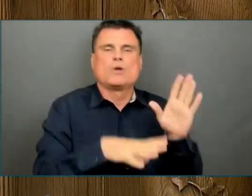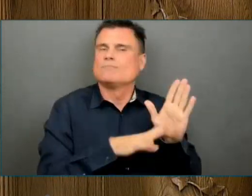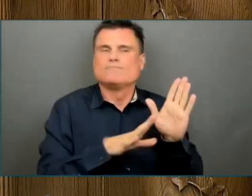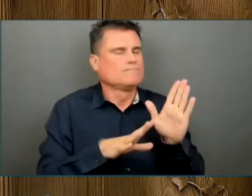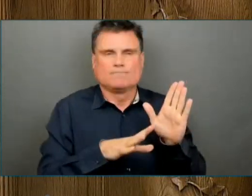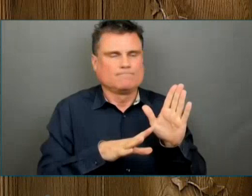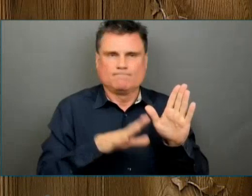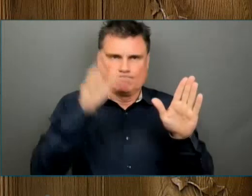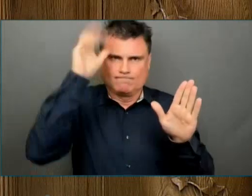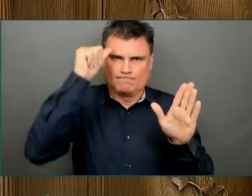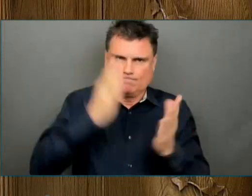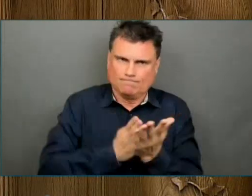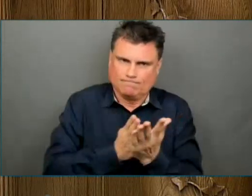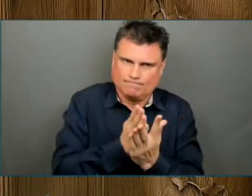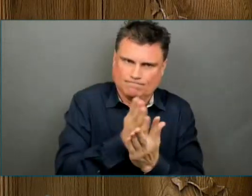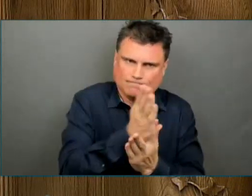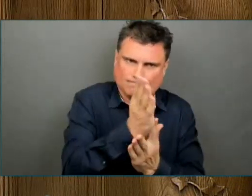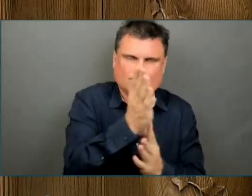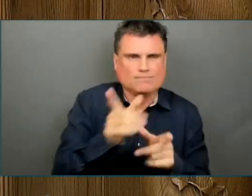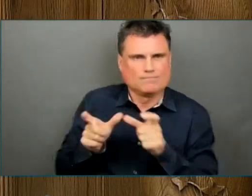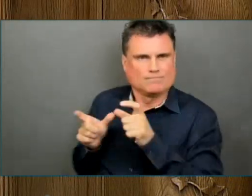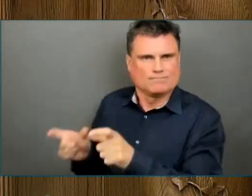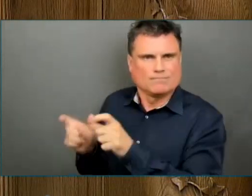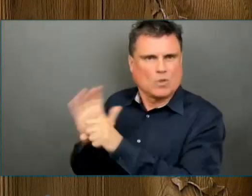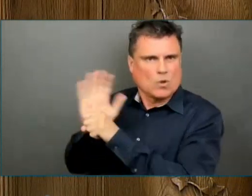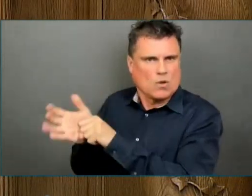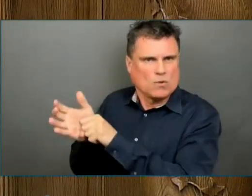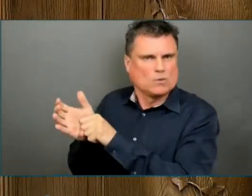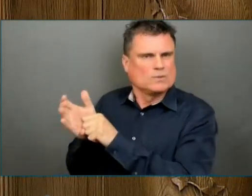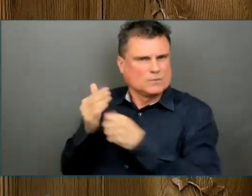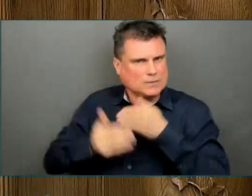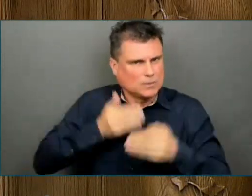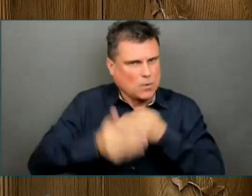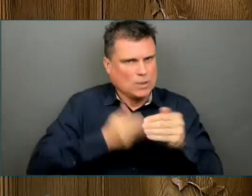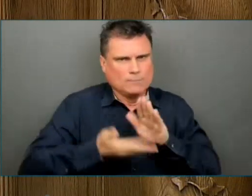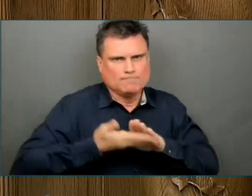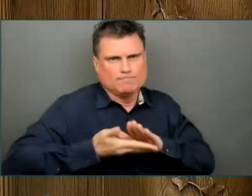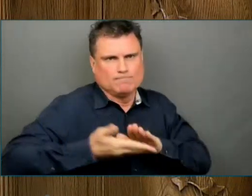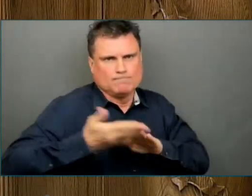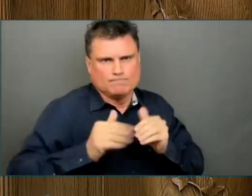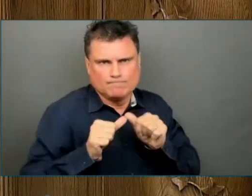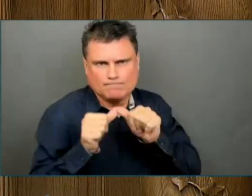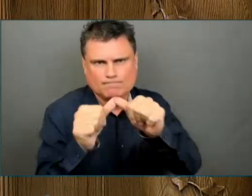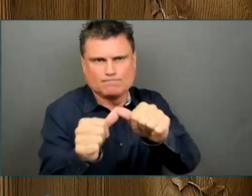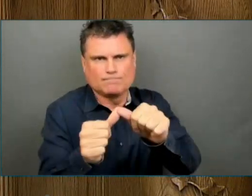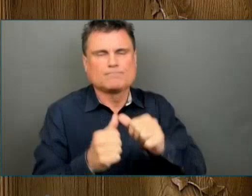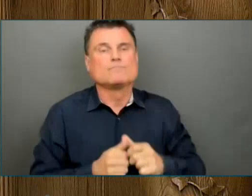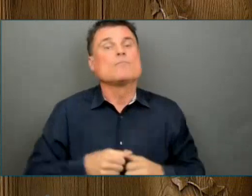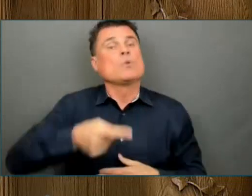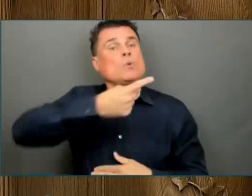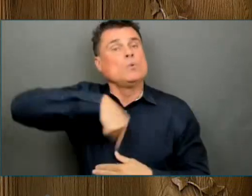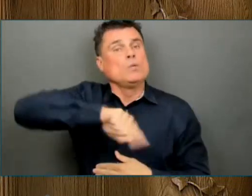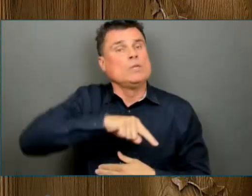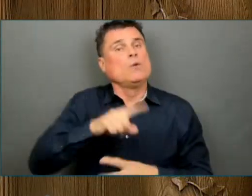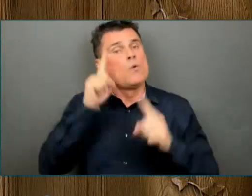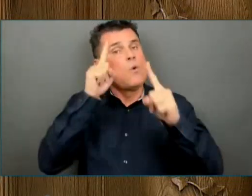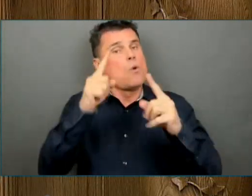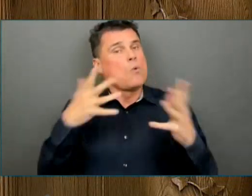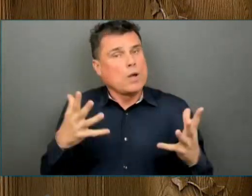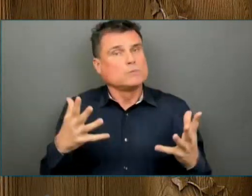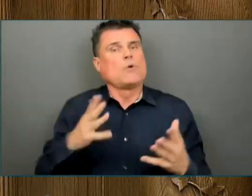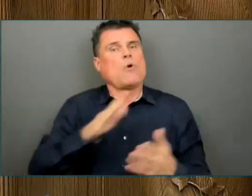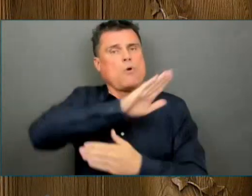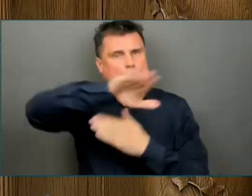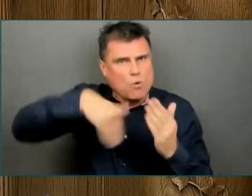Keeping people healthy and safe until we've crossed the finish line is our collective responsibility. It is an